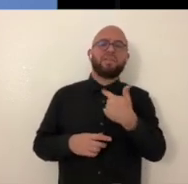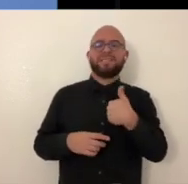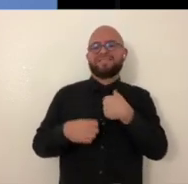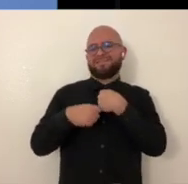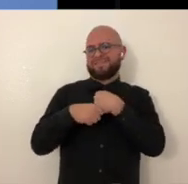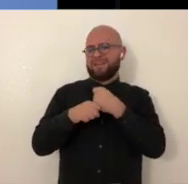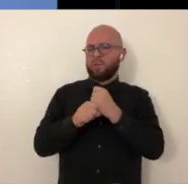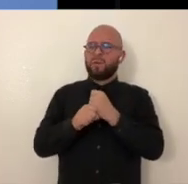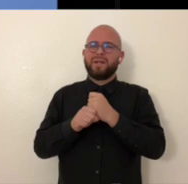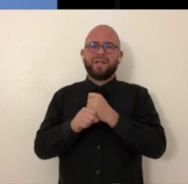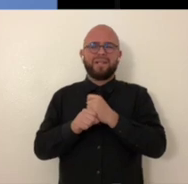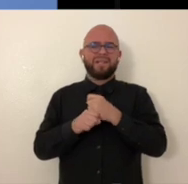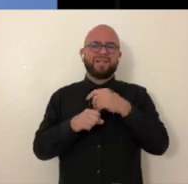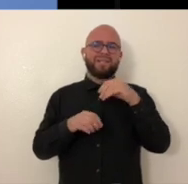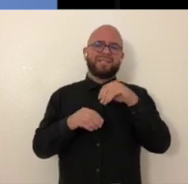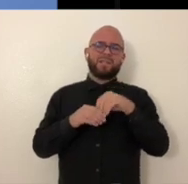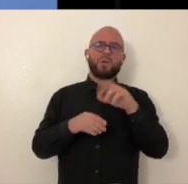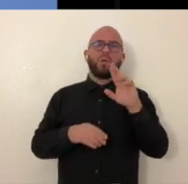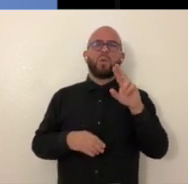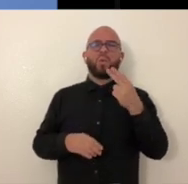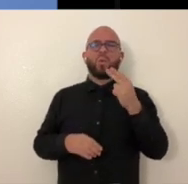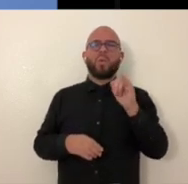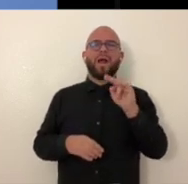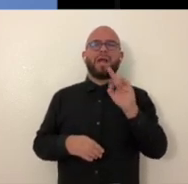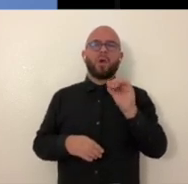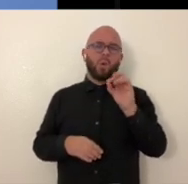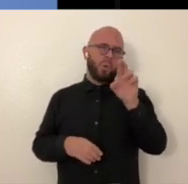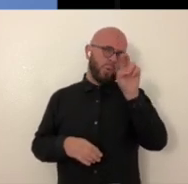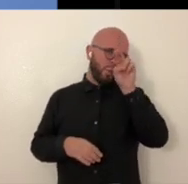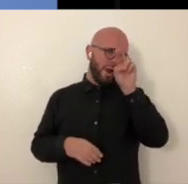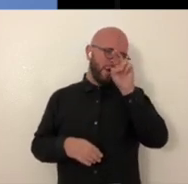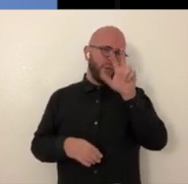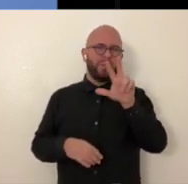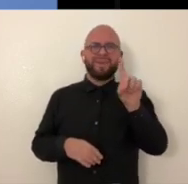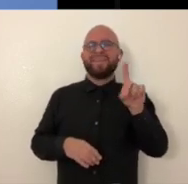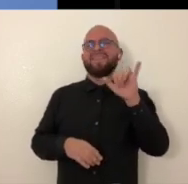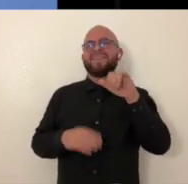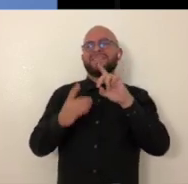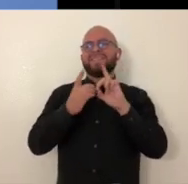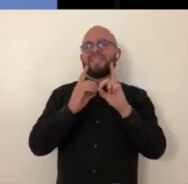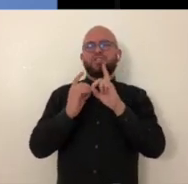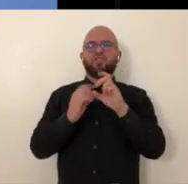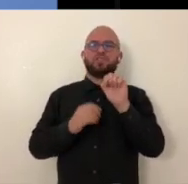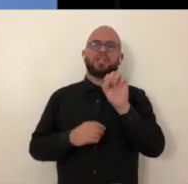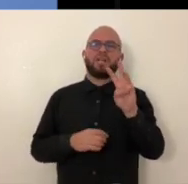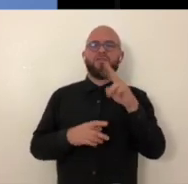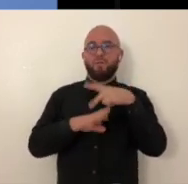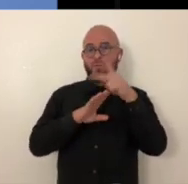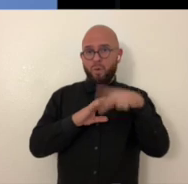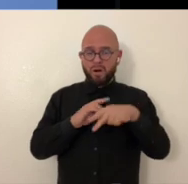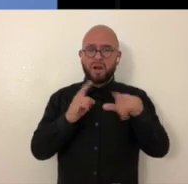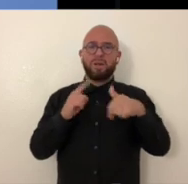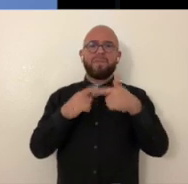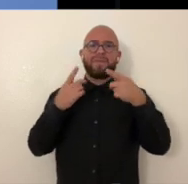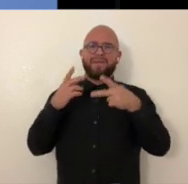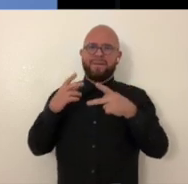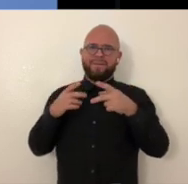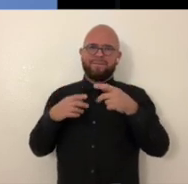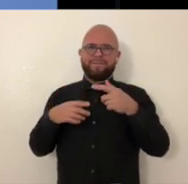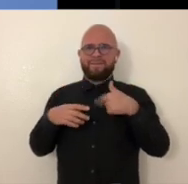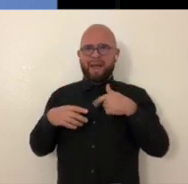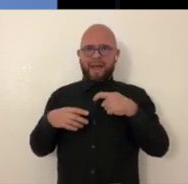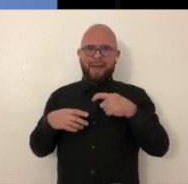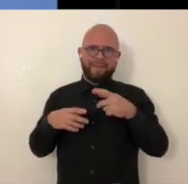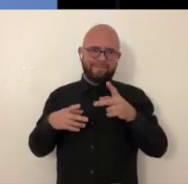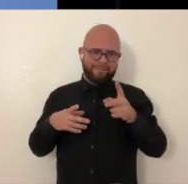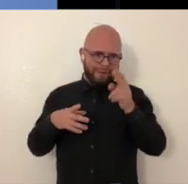experience. This piece I created in Rhino 3D, which is a digital software program. And then